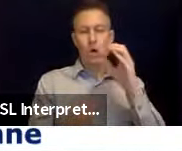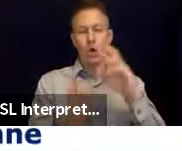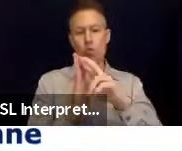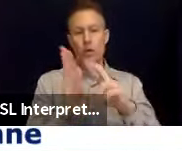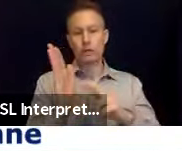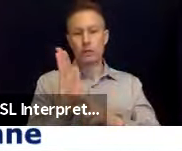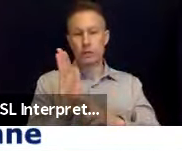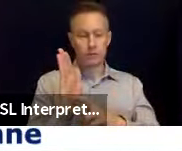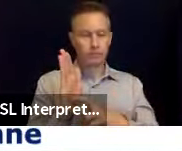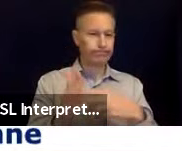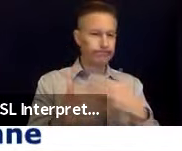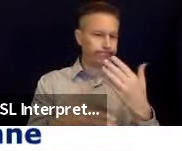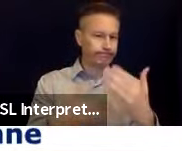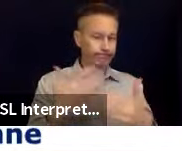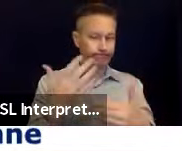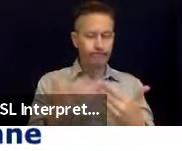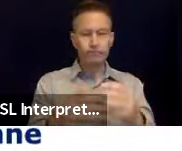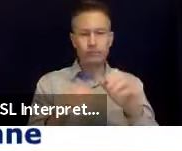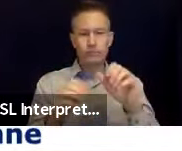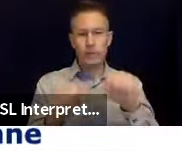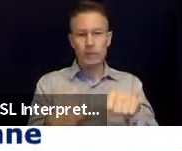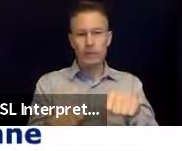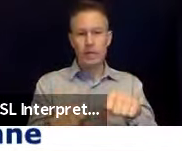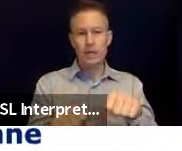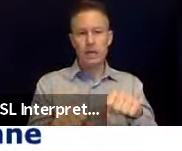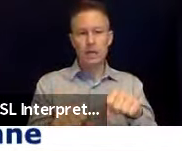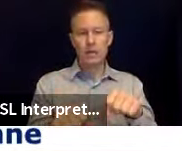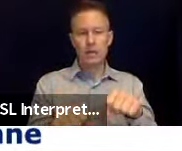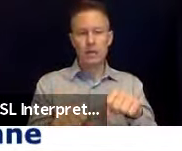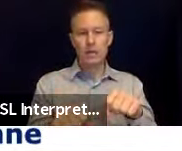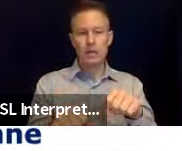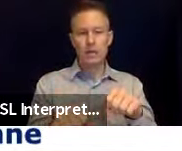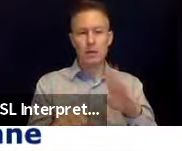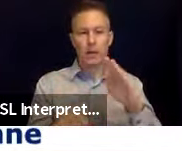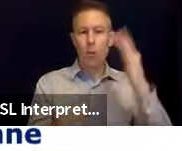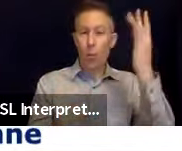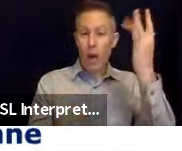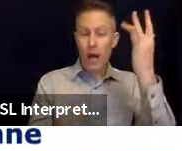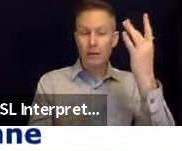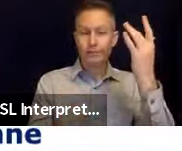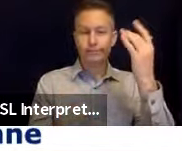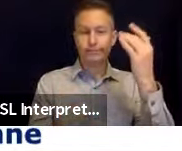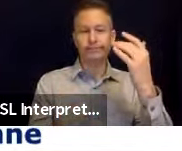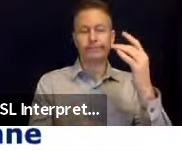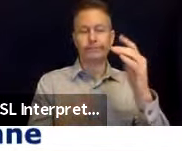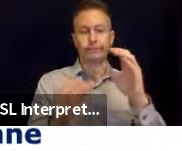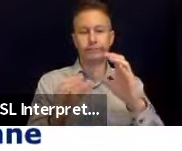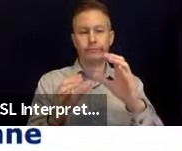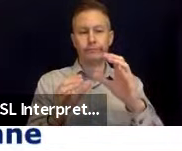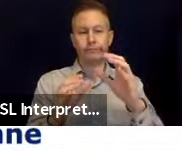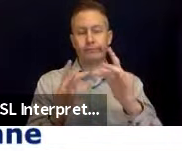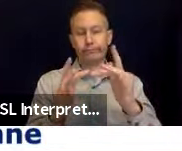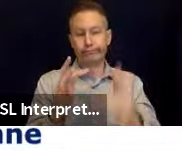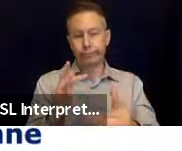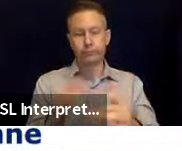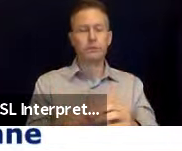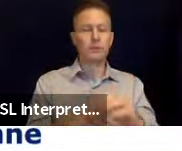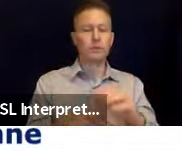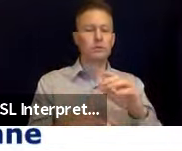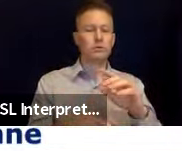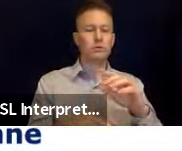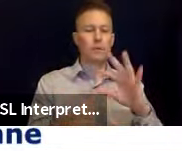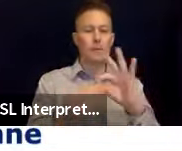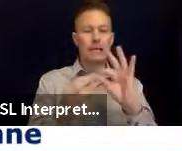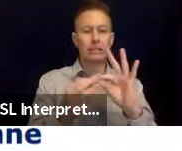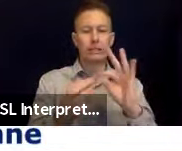back end, those could be several ways that the message could get dropped. If you do experience something